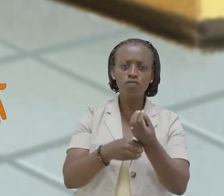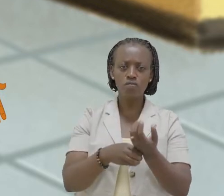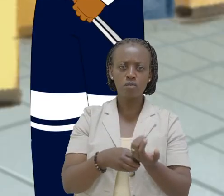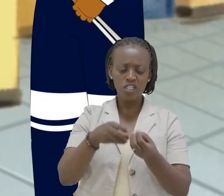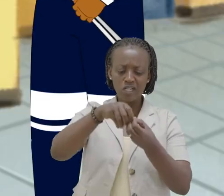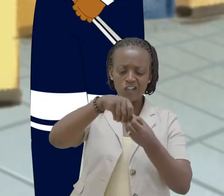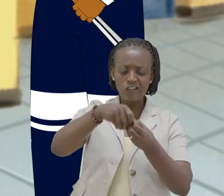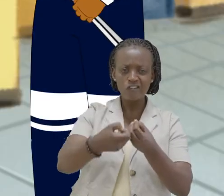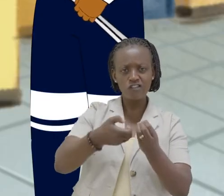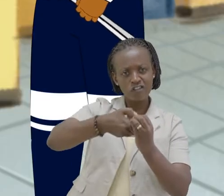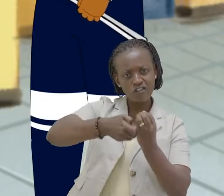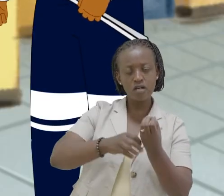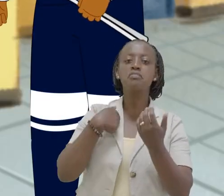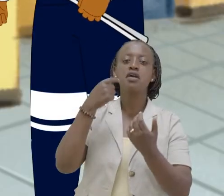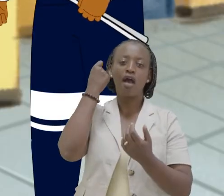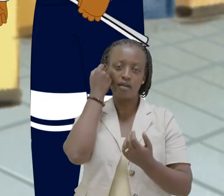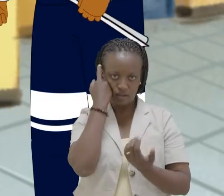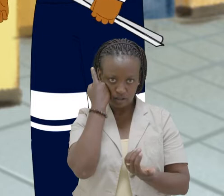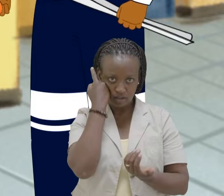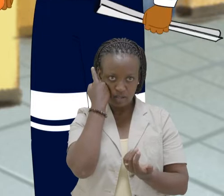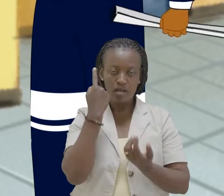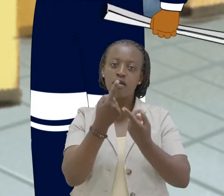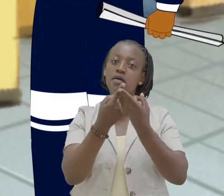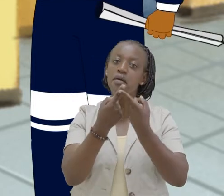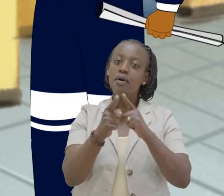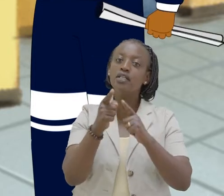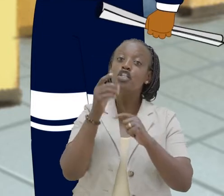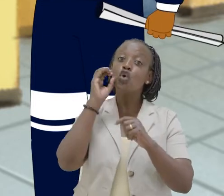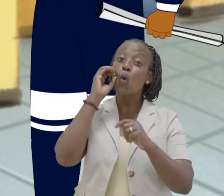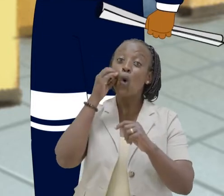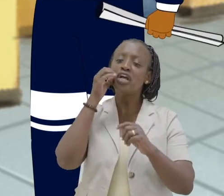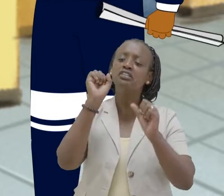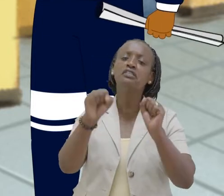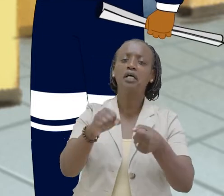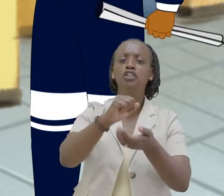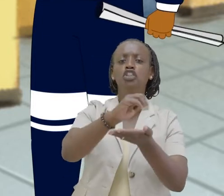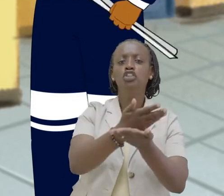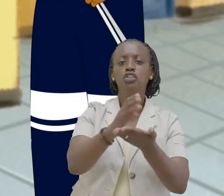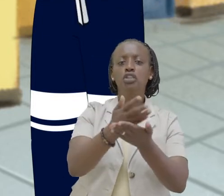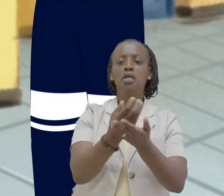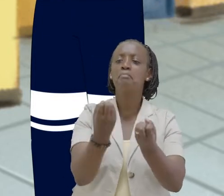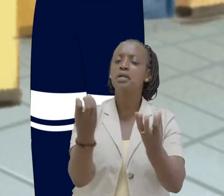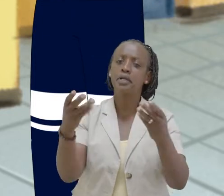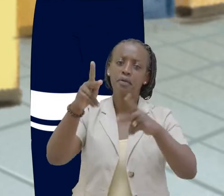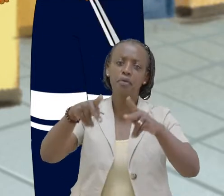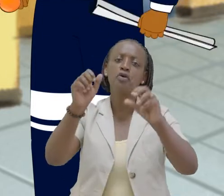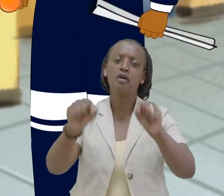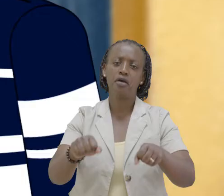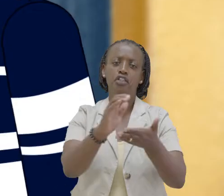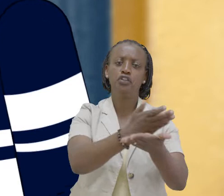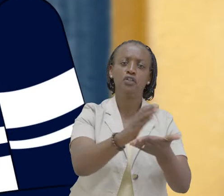left I understand But this orange can be shared by many people